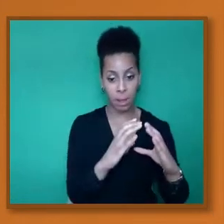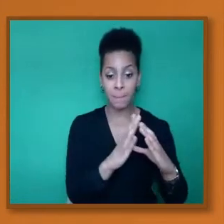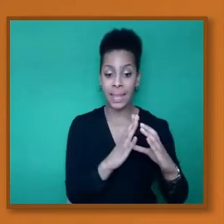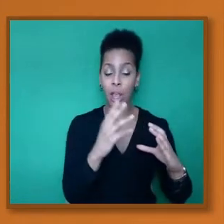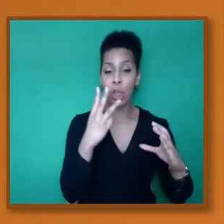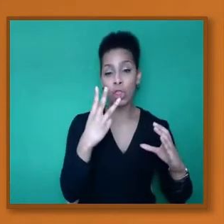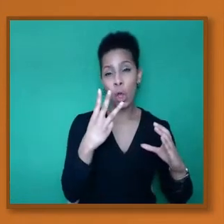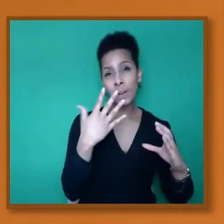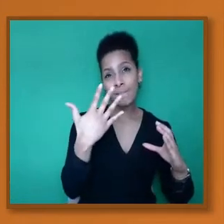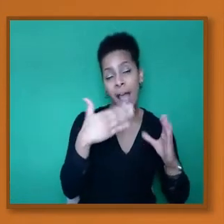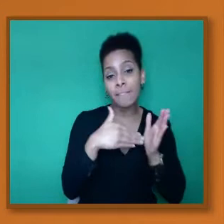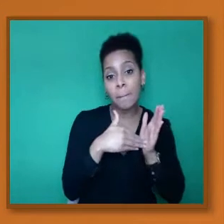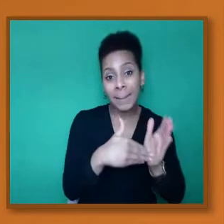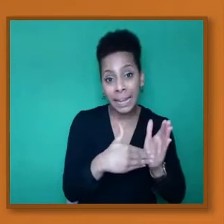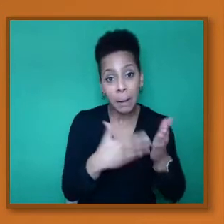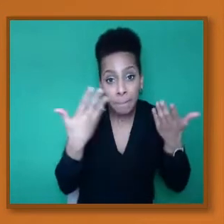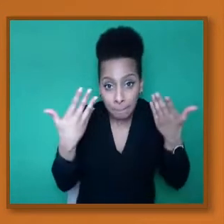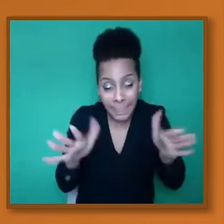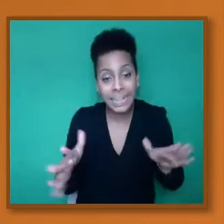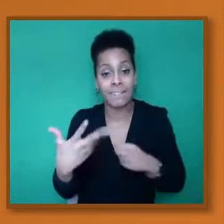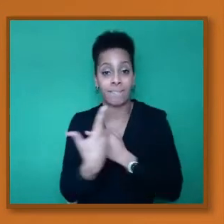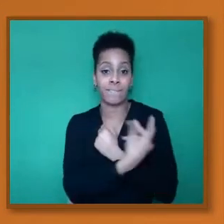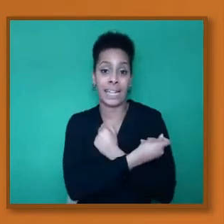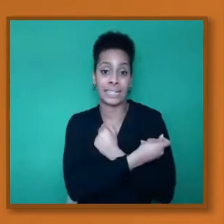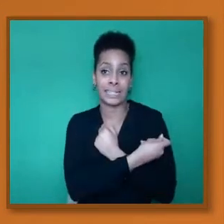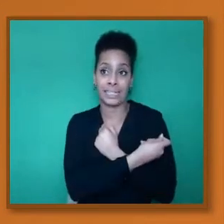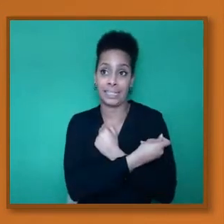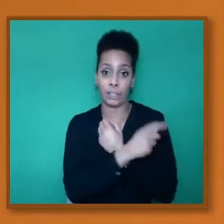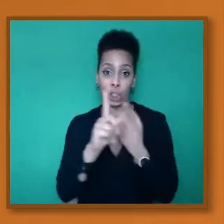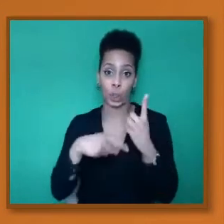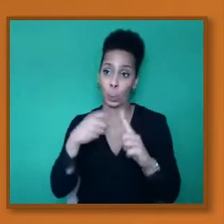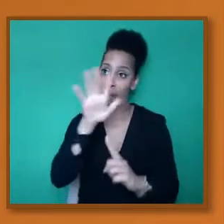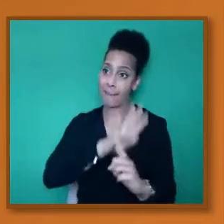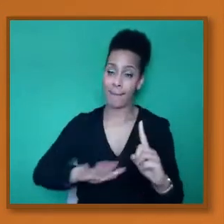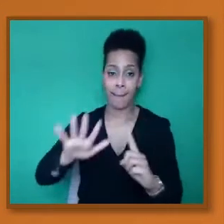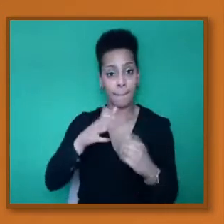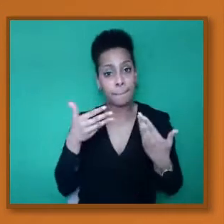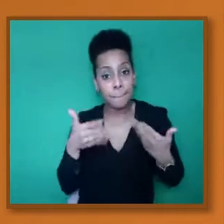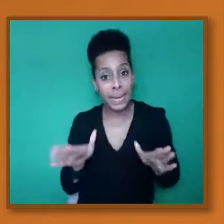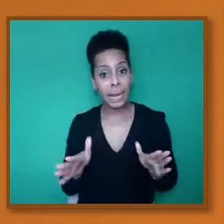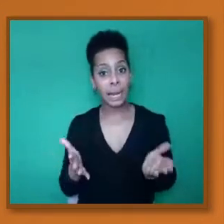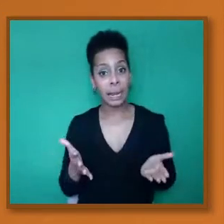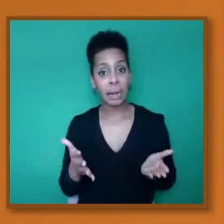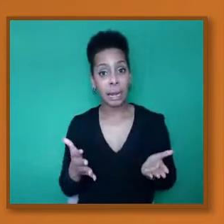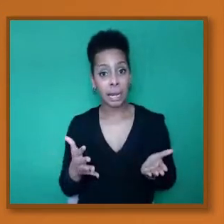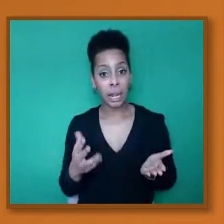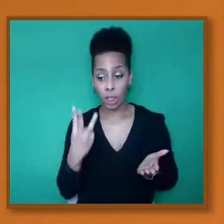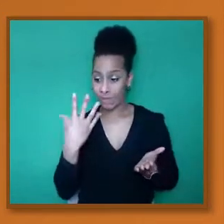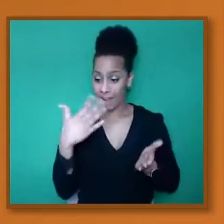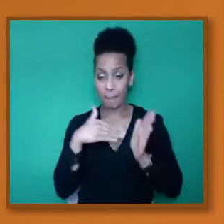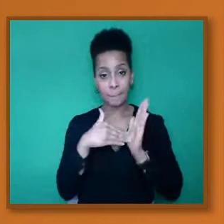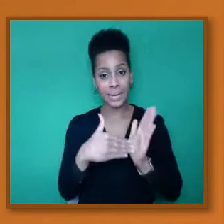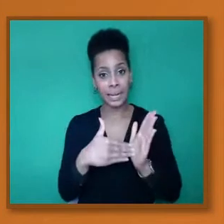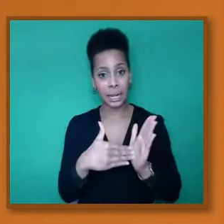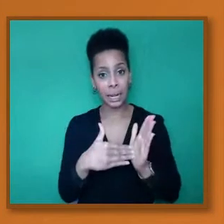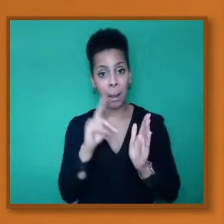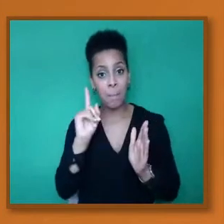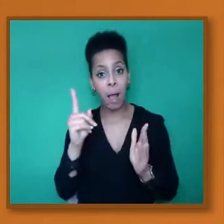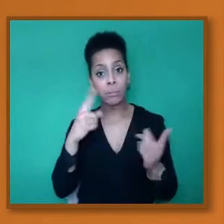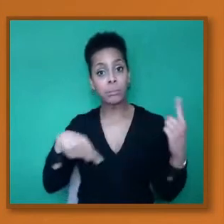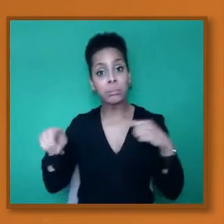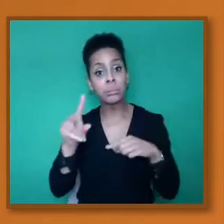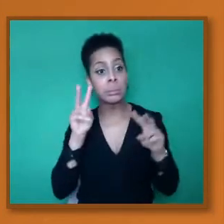had a vaccine. OK, and we are not seeing a huge increase in the number of